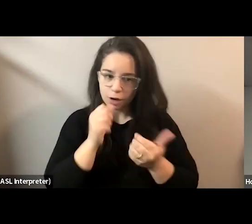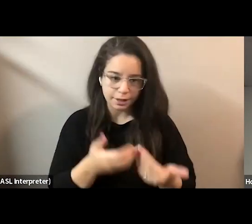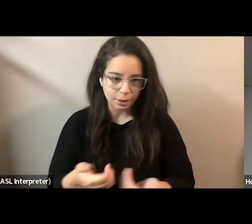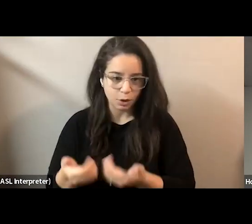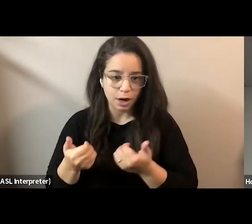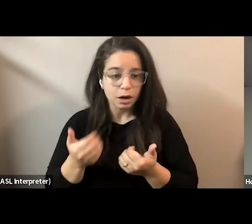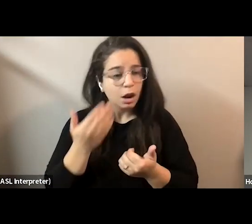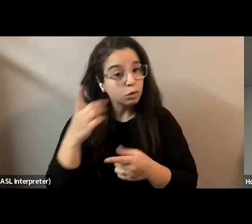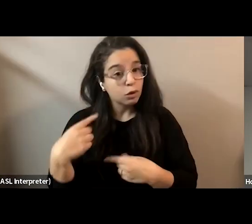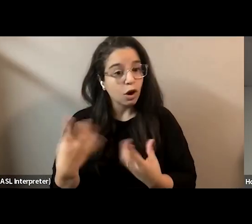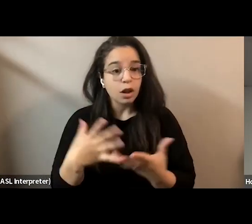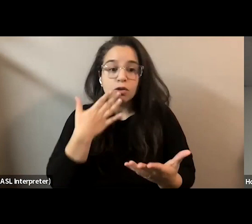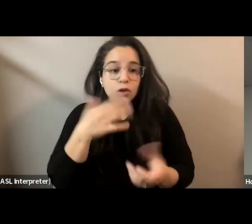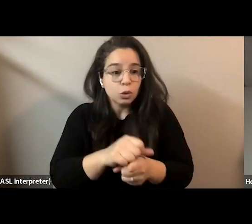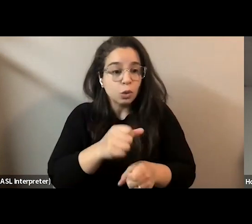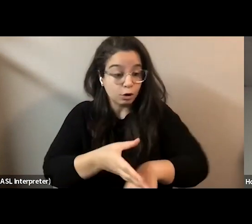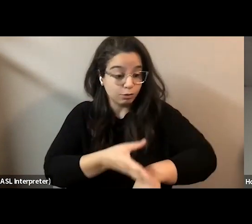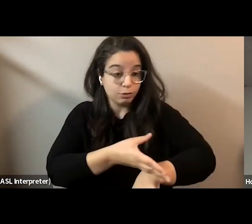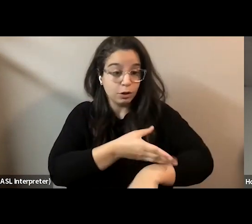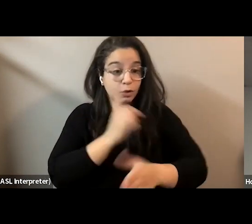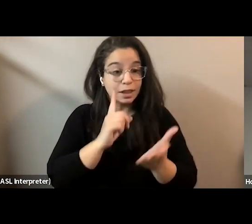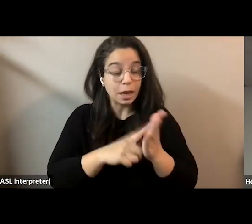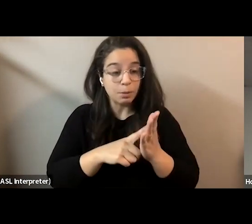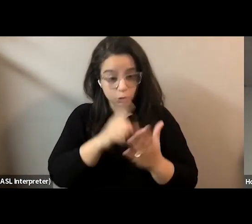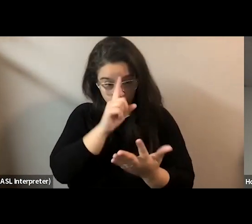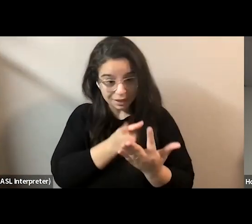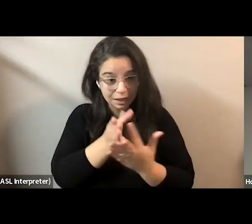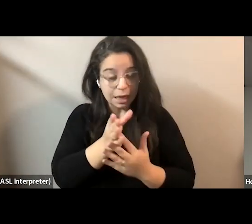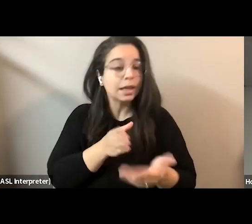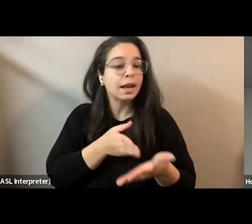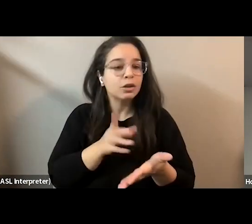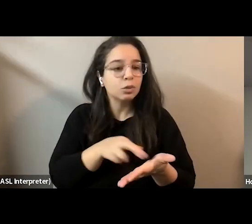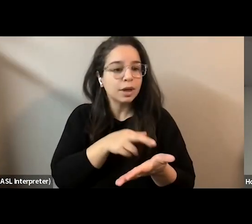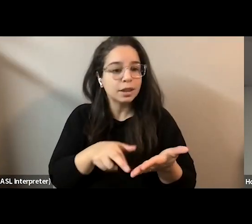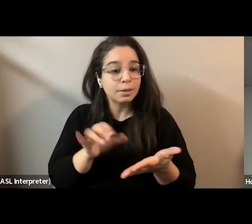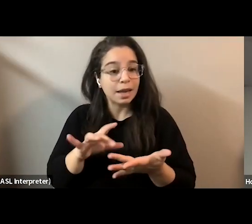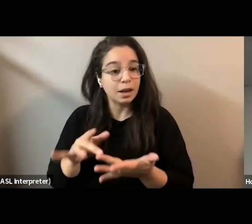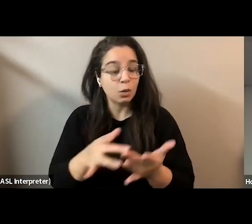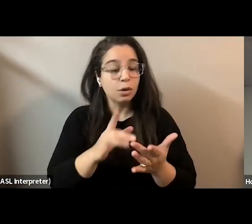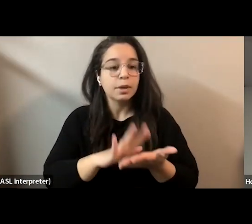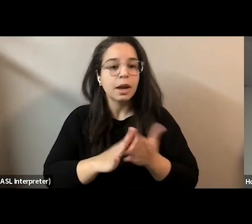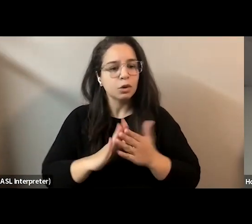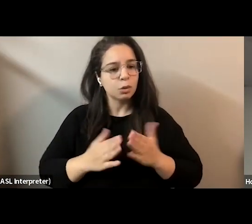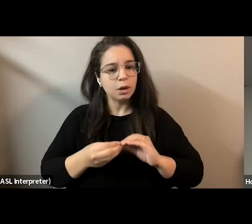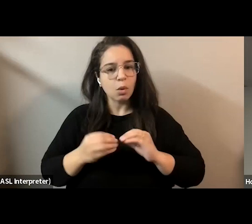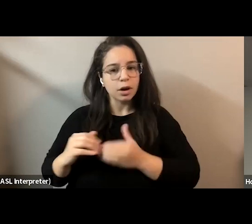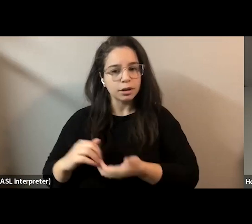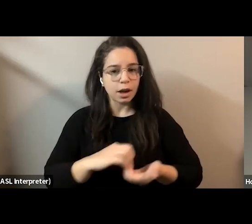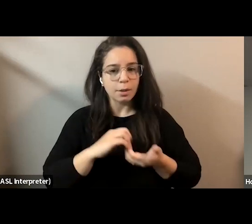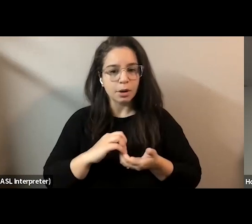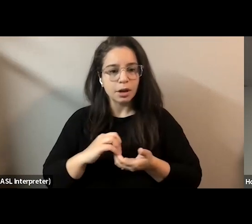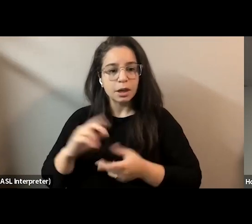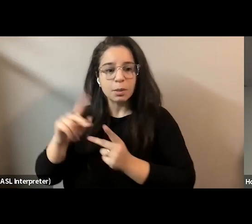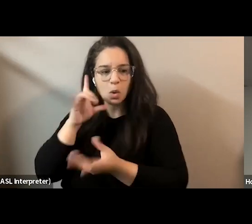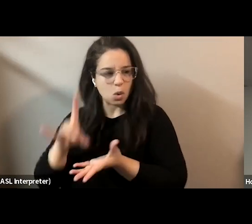is already happening in this area the resiliency anti-racism system network is helping make our communities a place that is uncomfortable for haters